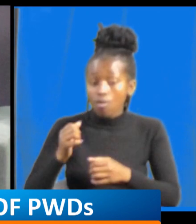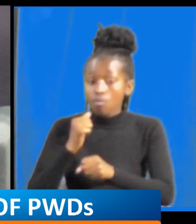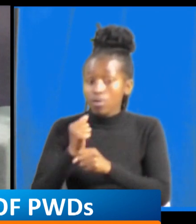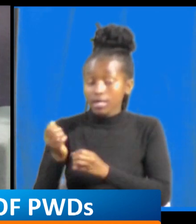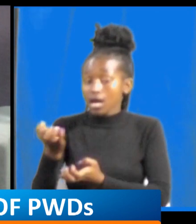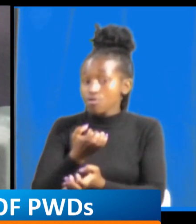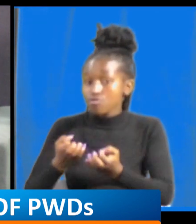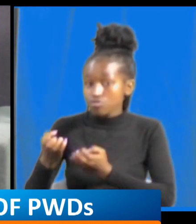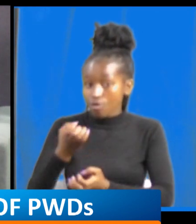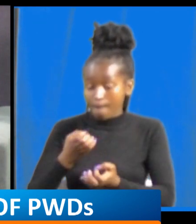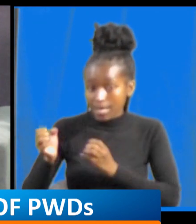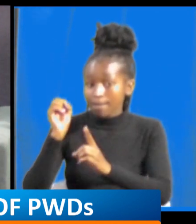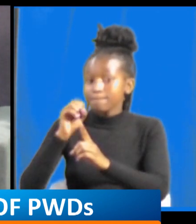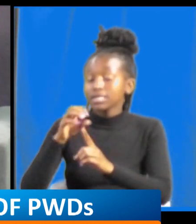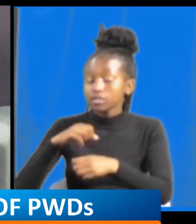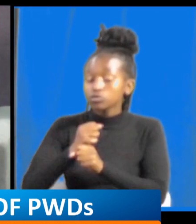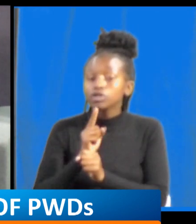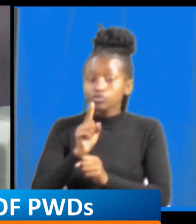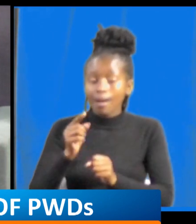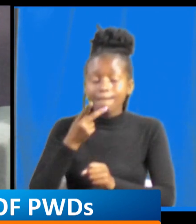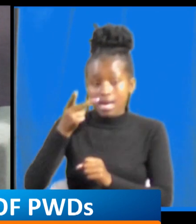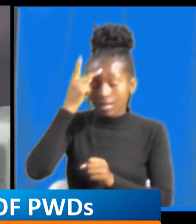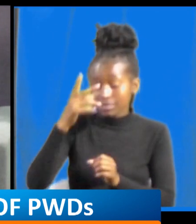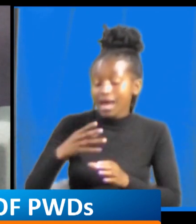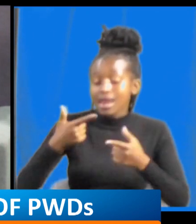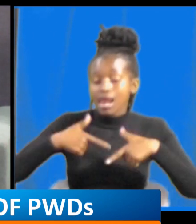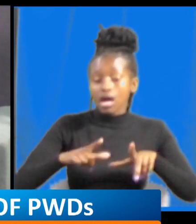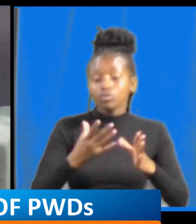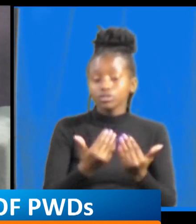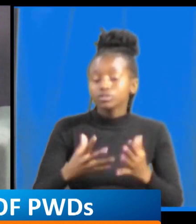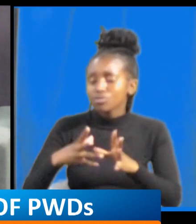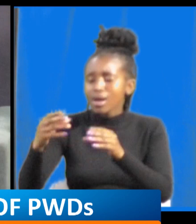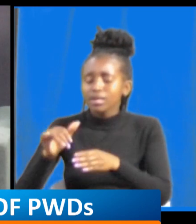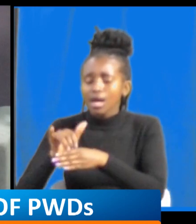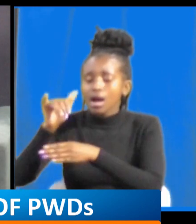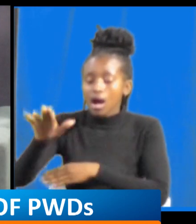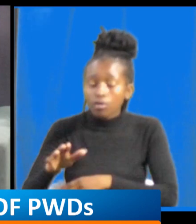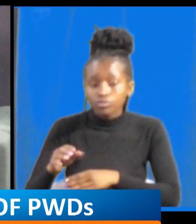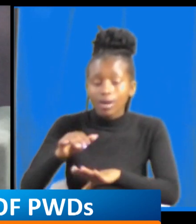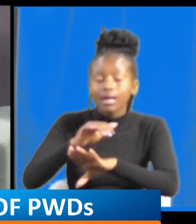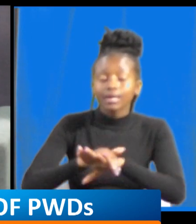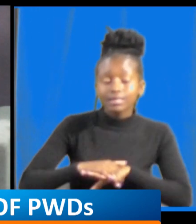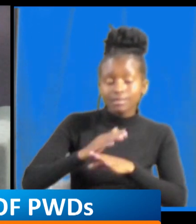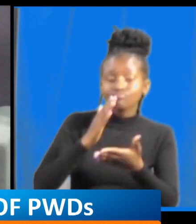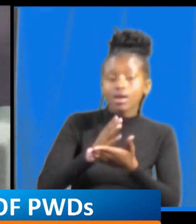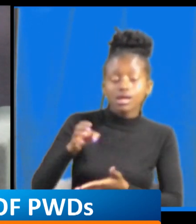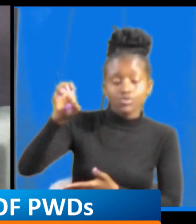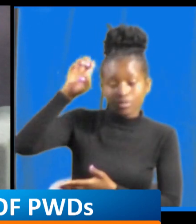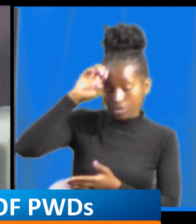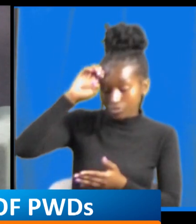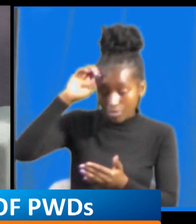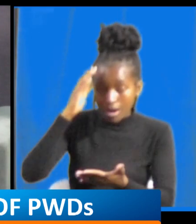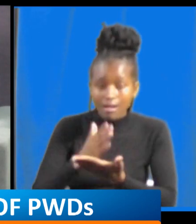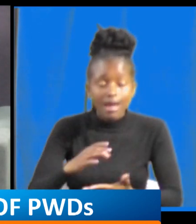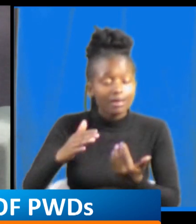parent like lets the child gets out of the house gets the right education the right care the